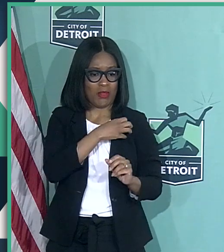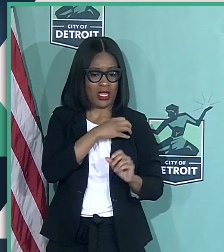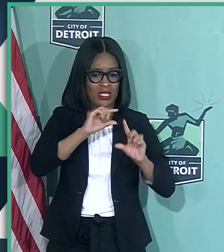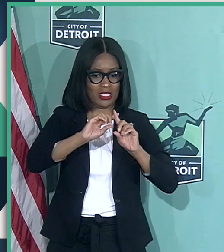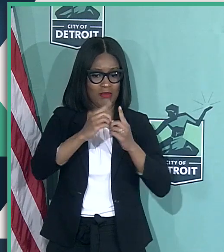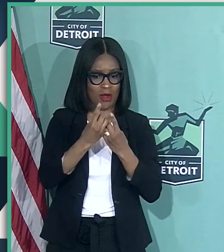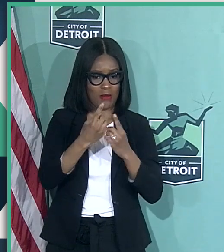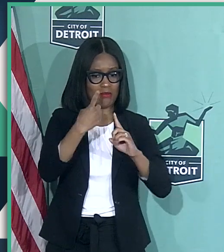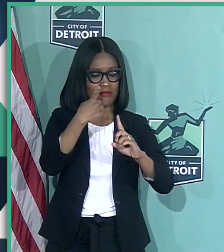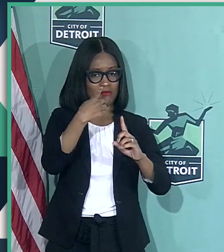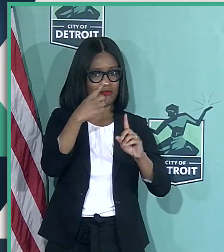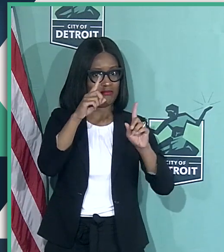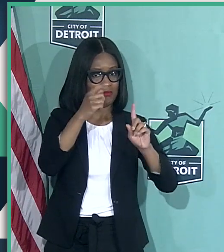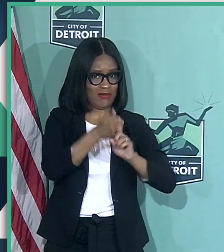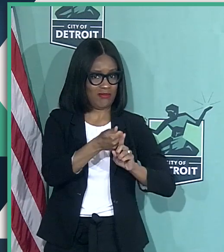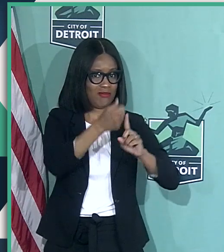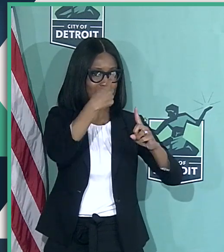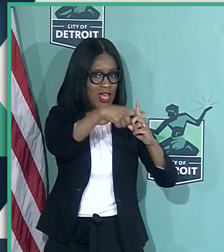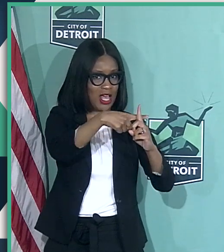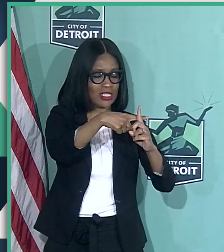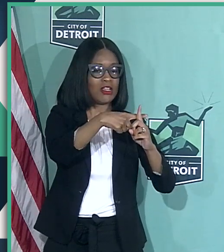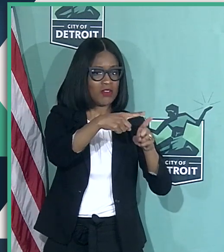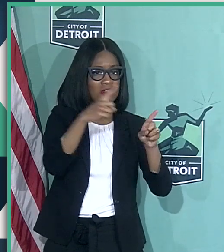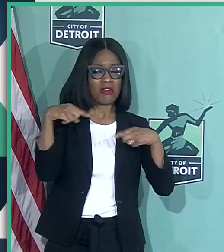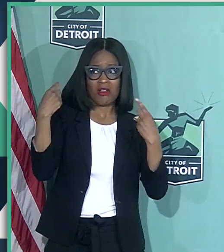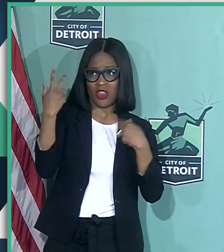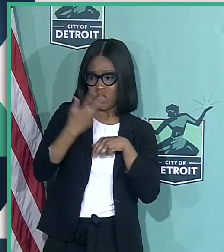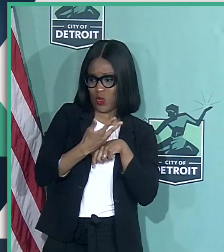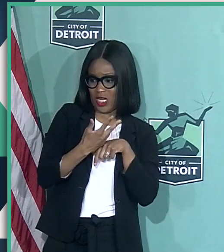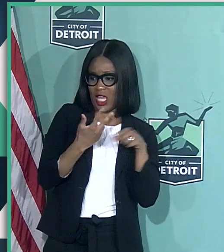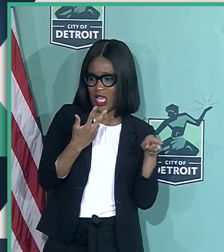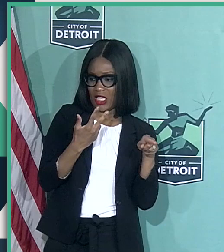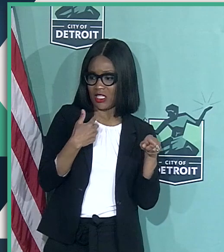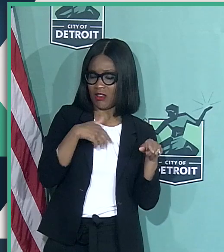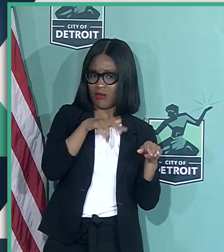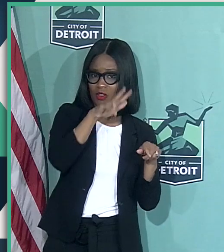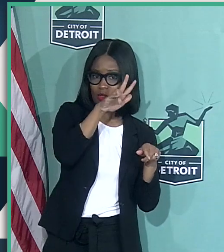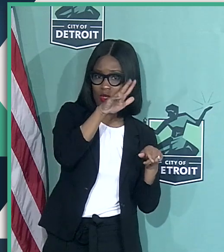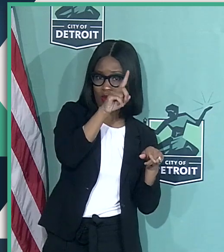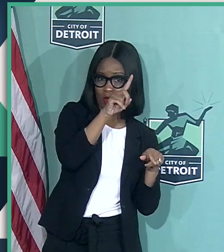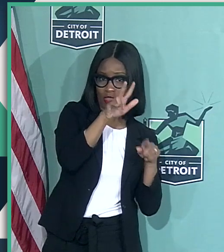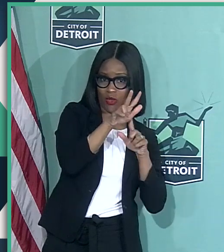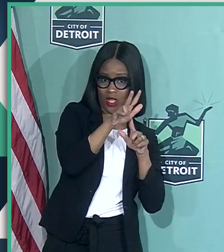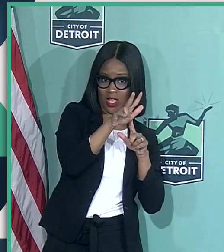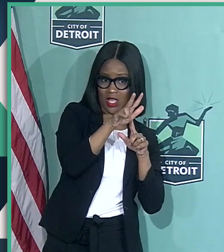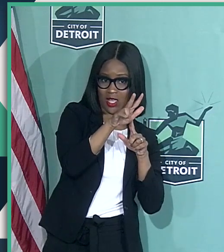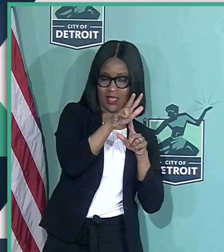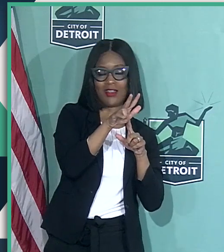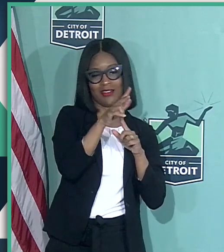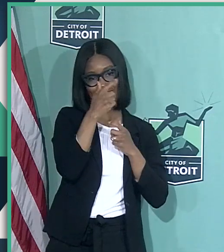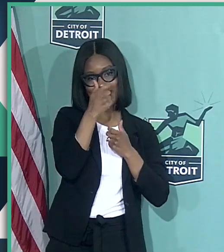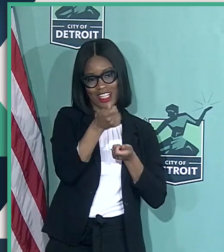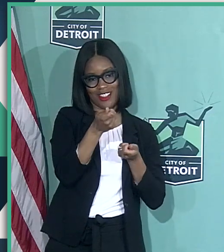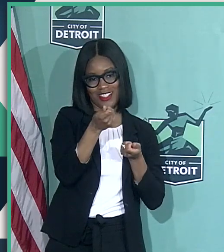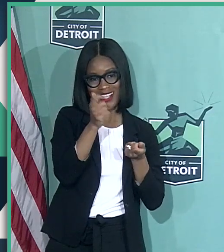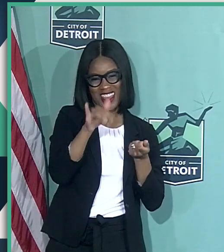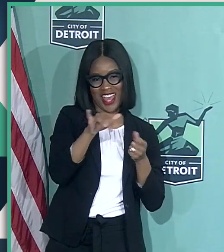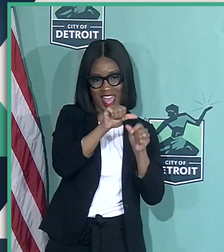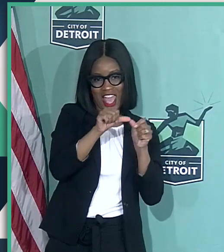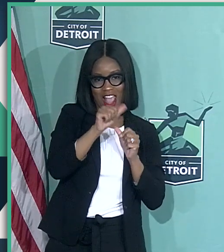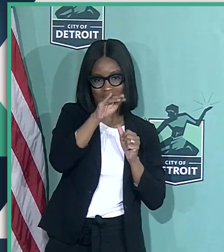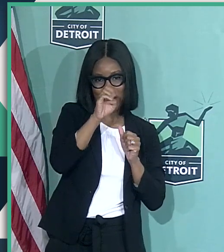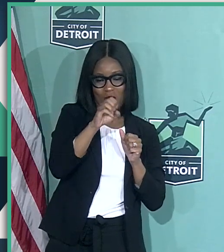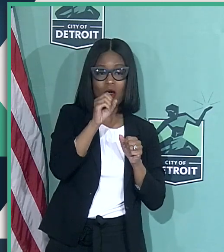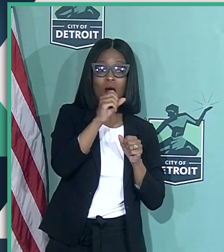for the last three days, we were at 313. Interesting, it's our area code, but